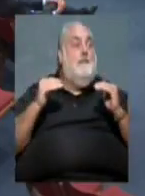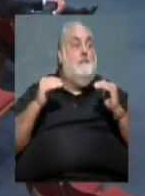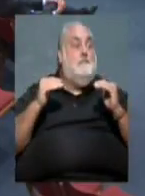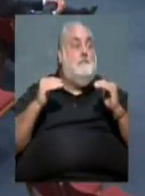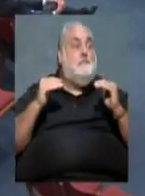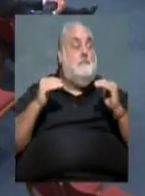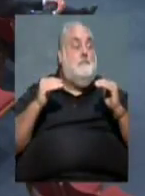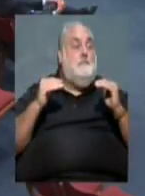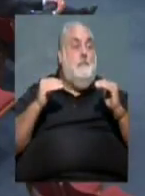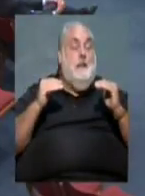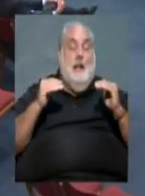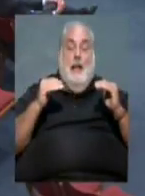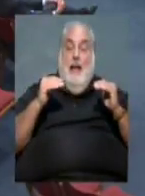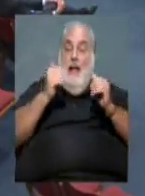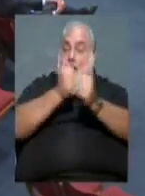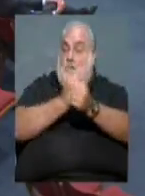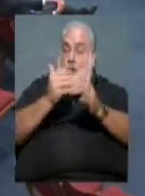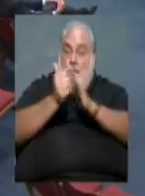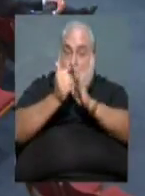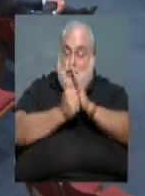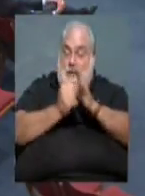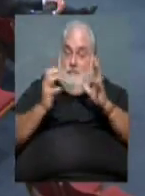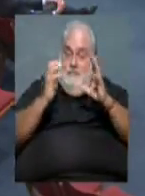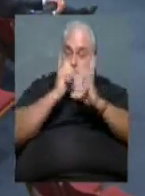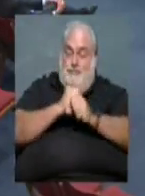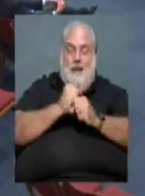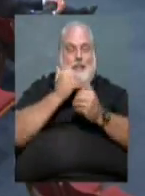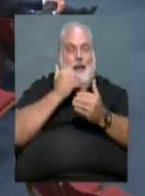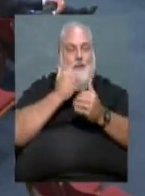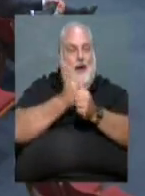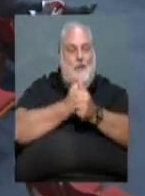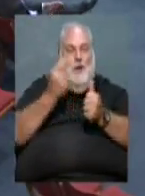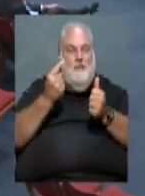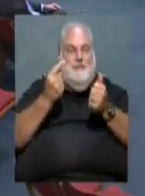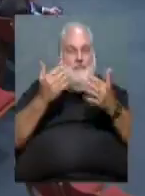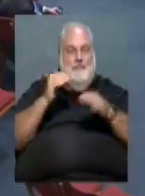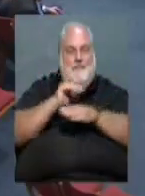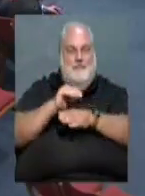Okay, that concludes everything that's on our agenda. Thank you all very much for being here.